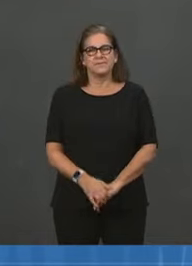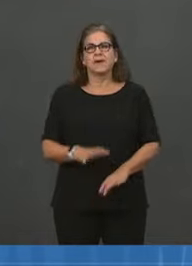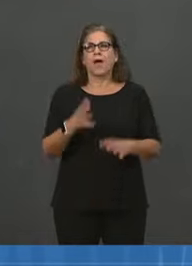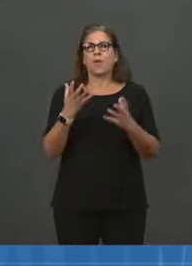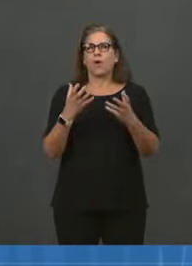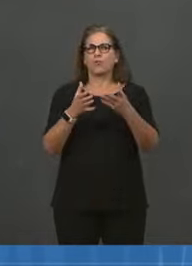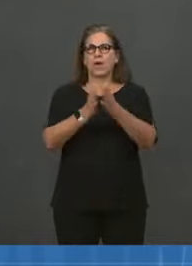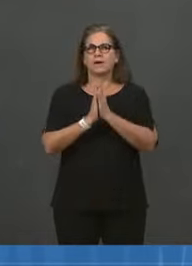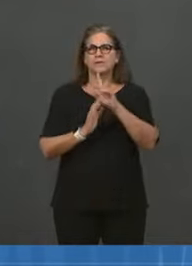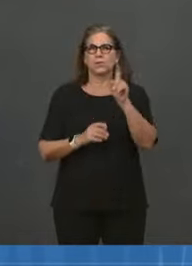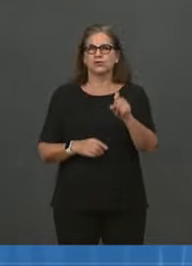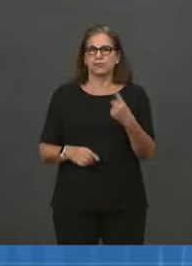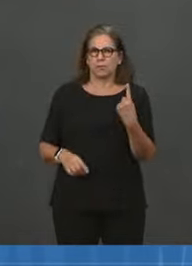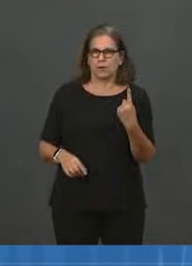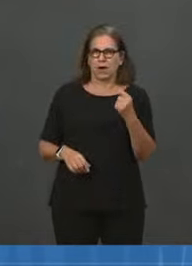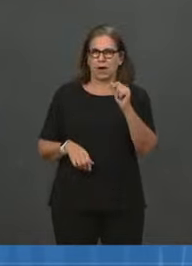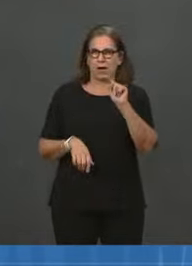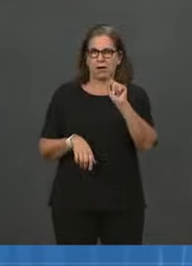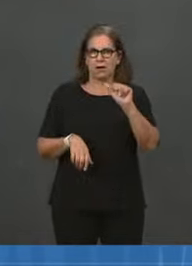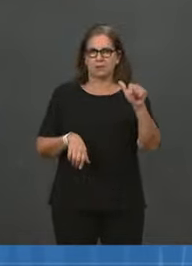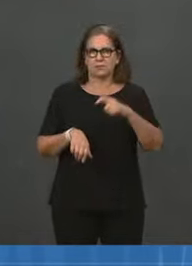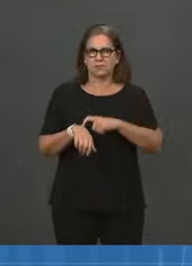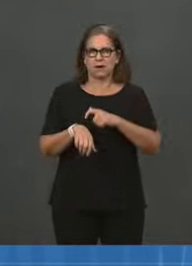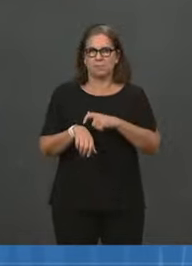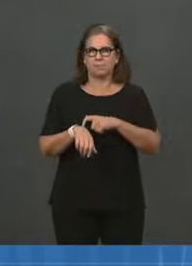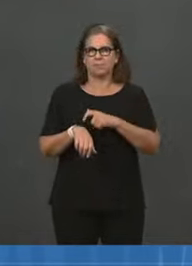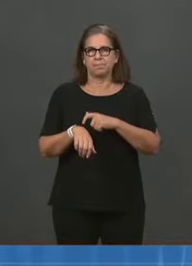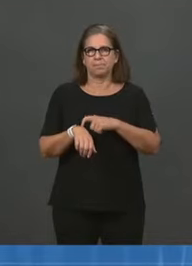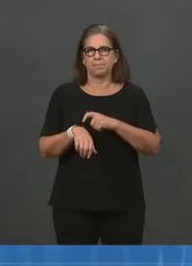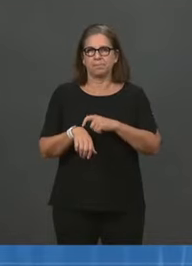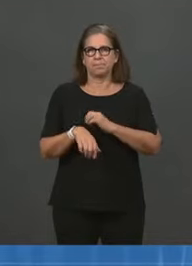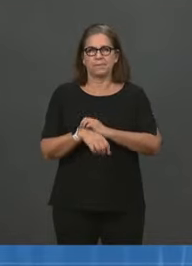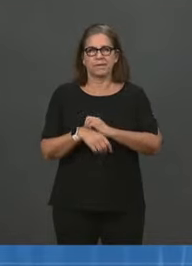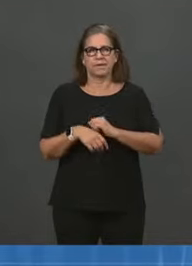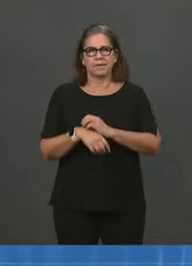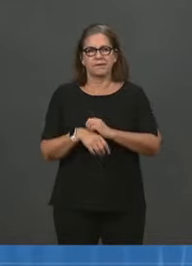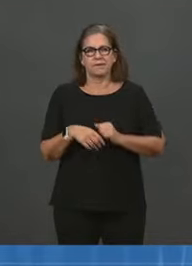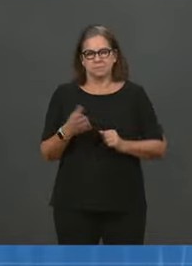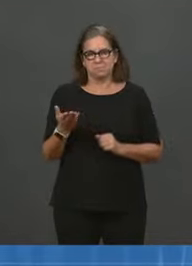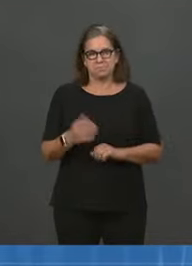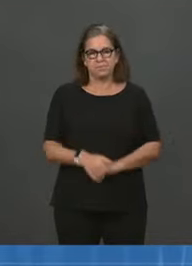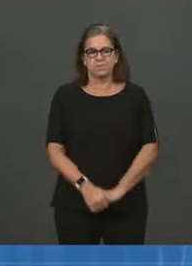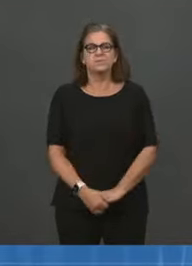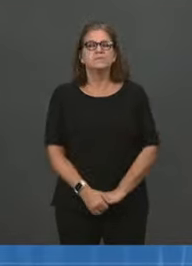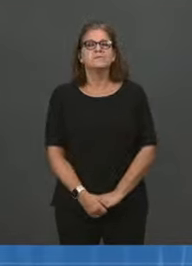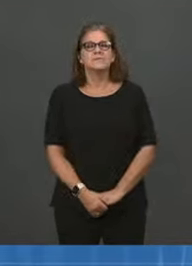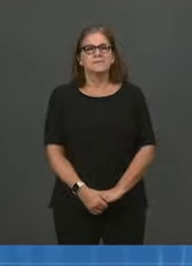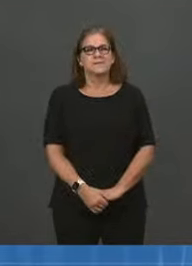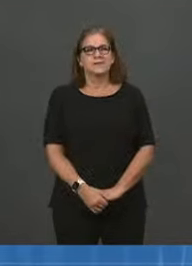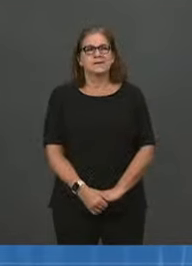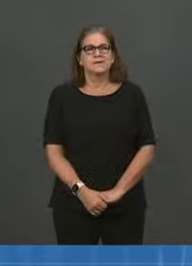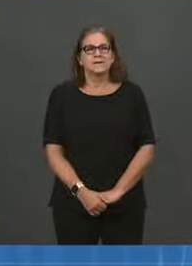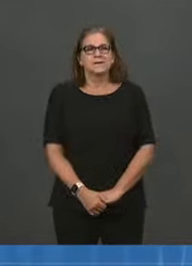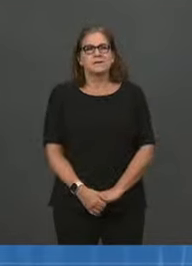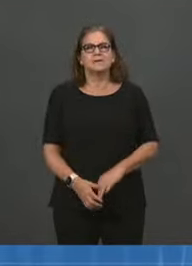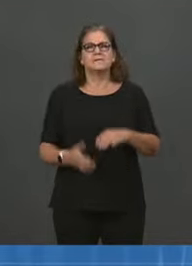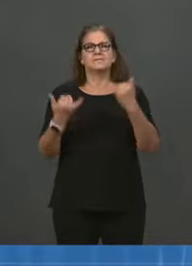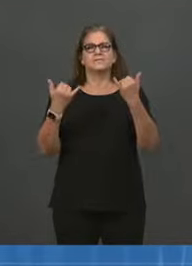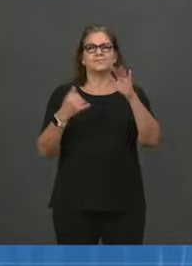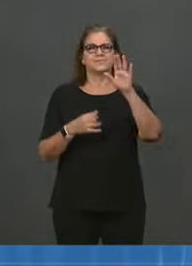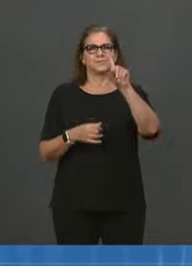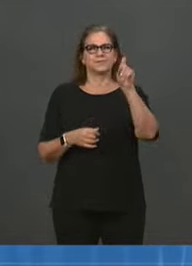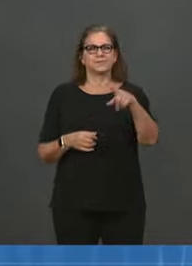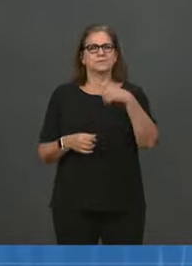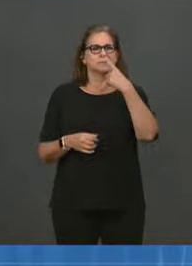Thanks very much. Can you just spell out exactly what age groups are now